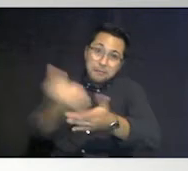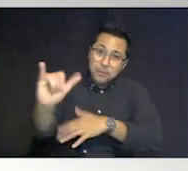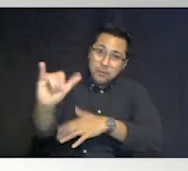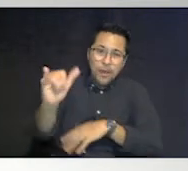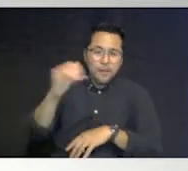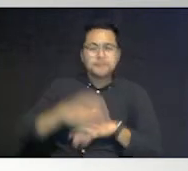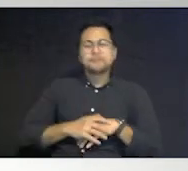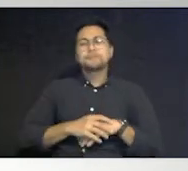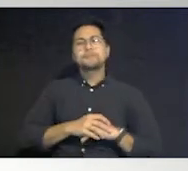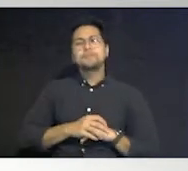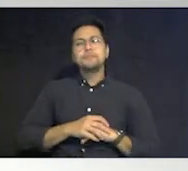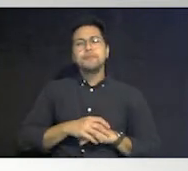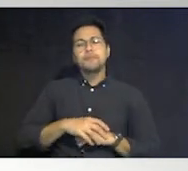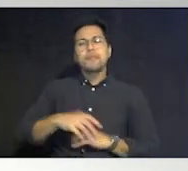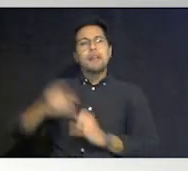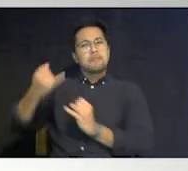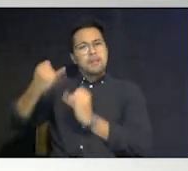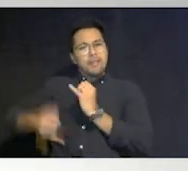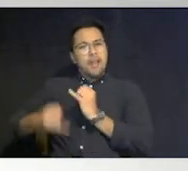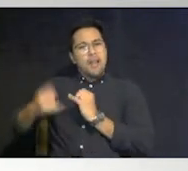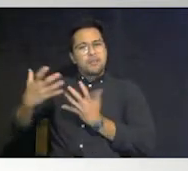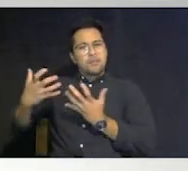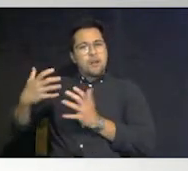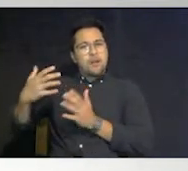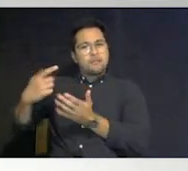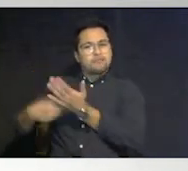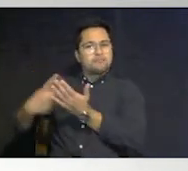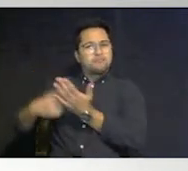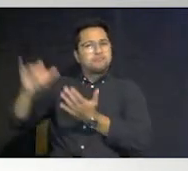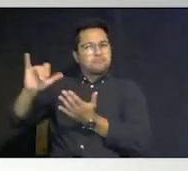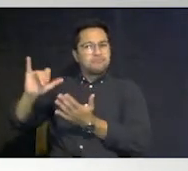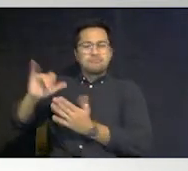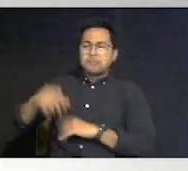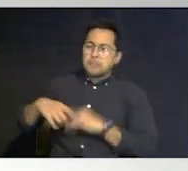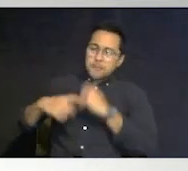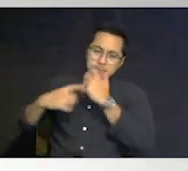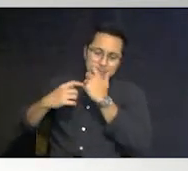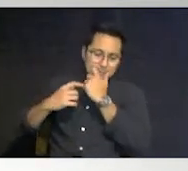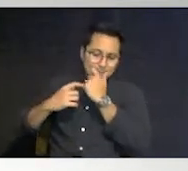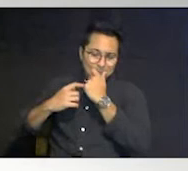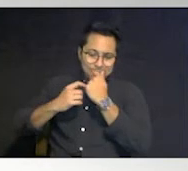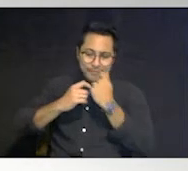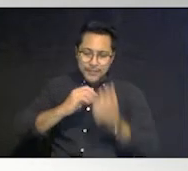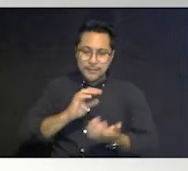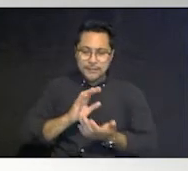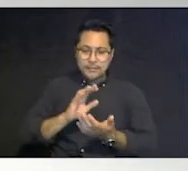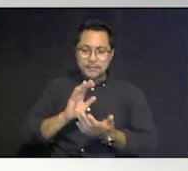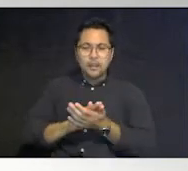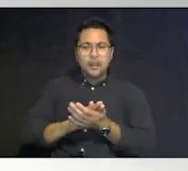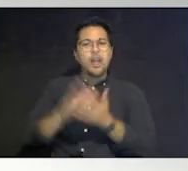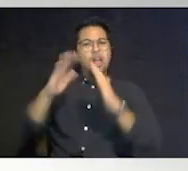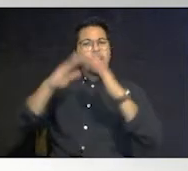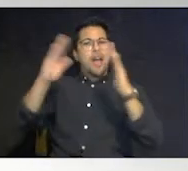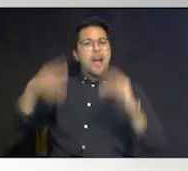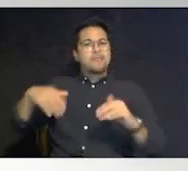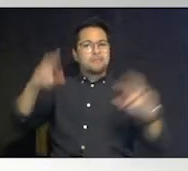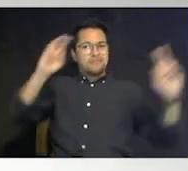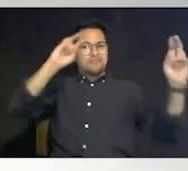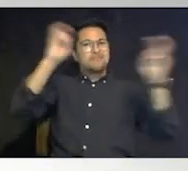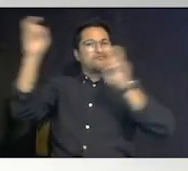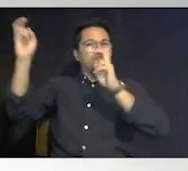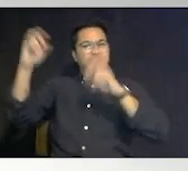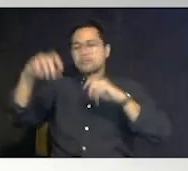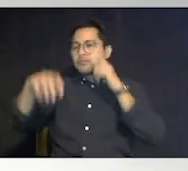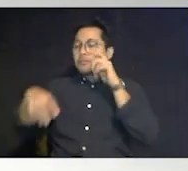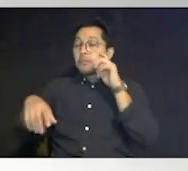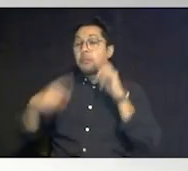but the only last thing i want to talk about you know on here is is is housing issues because one